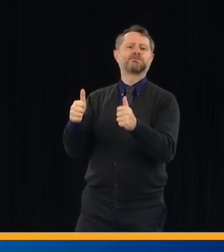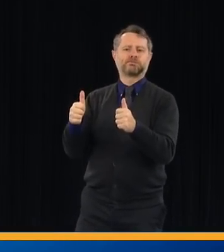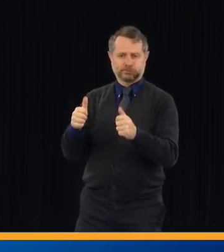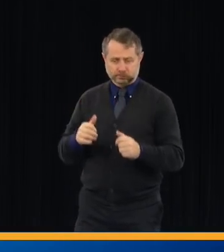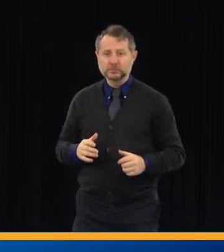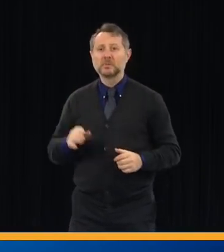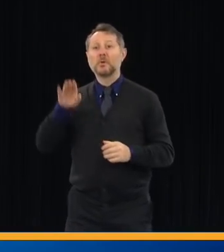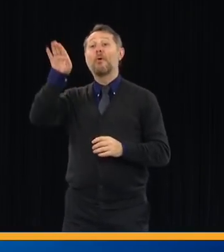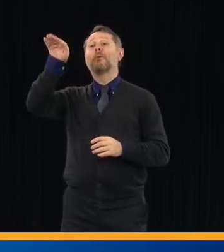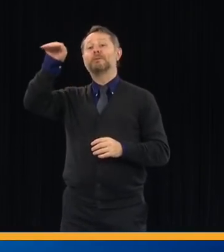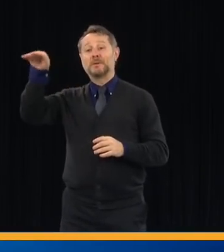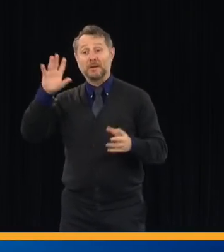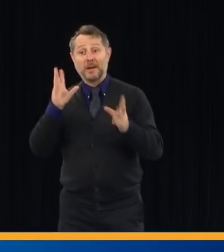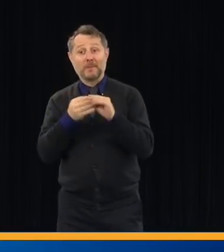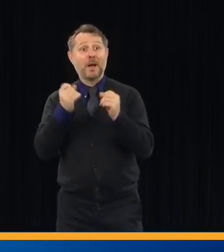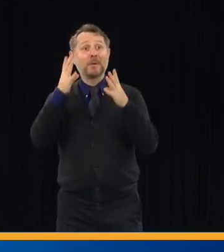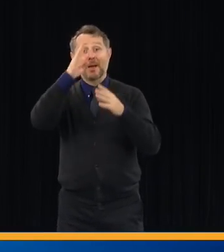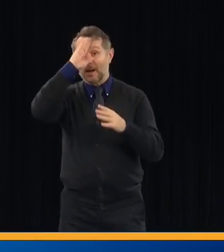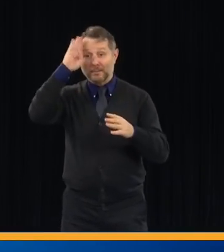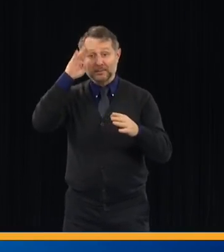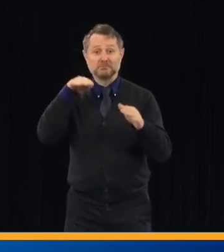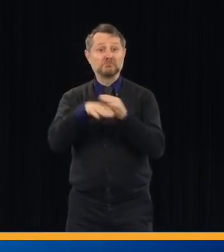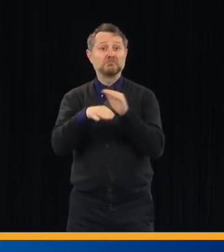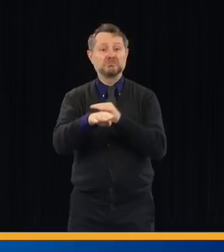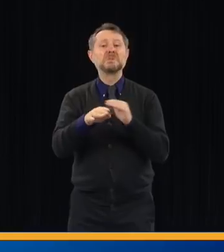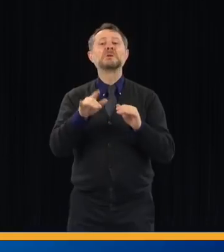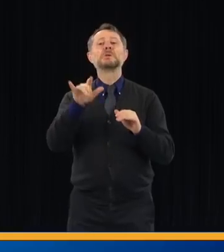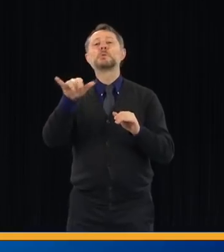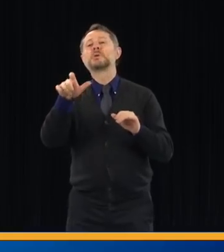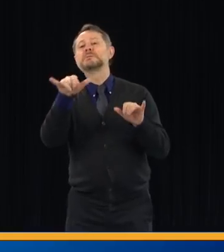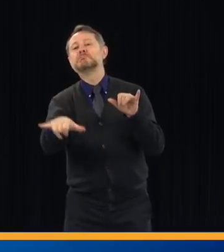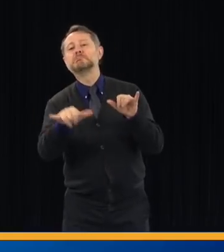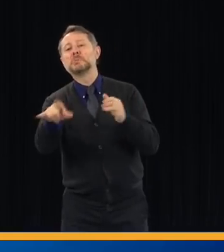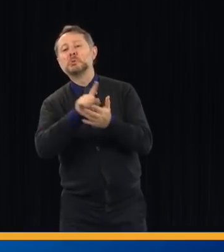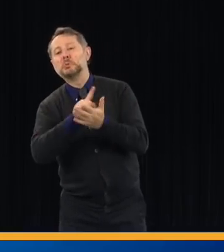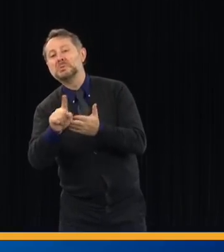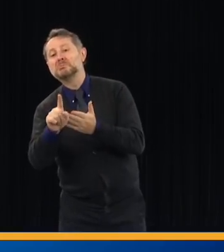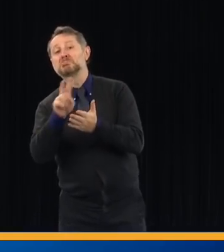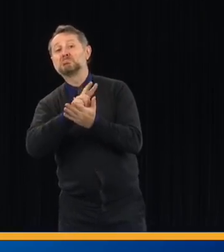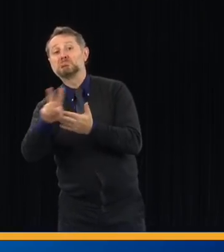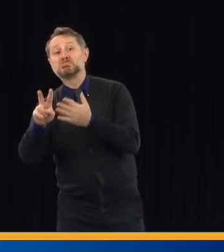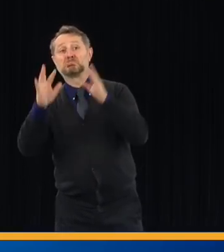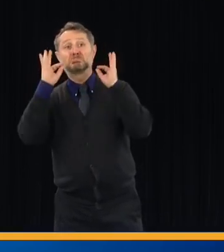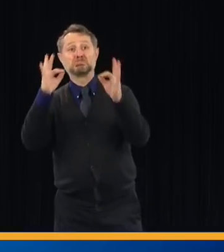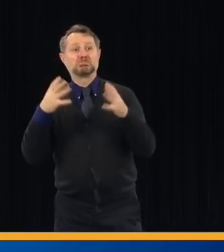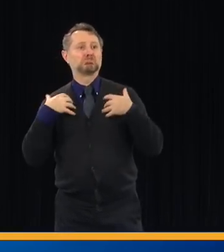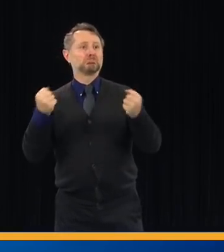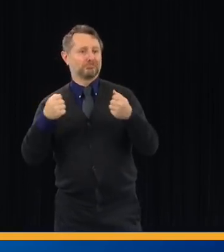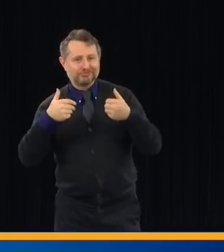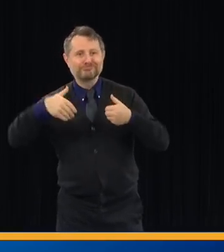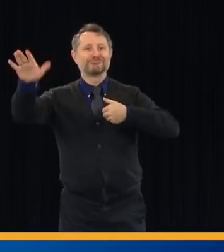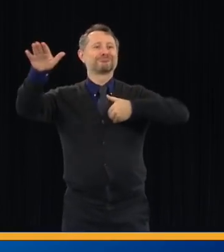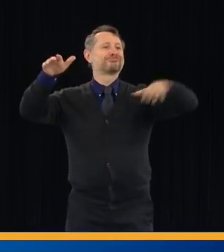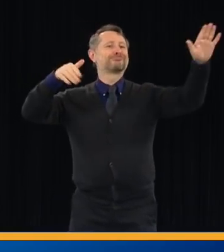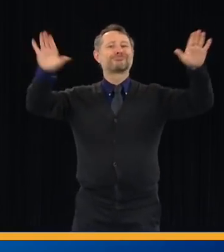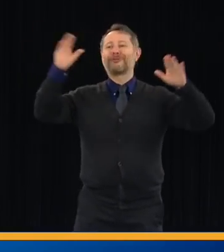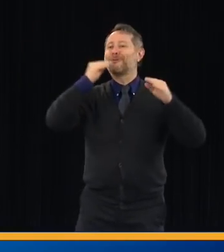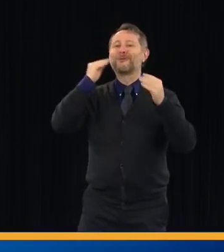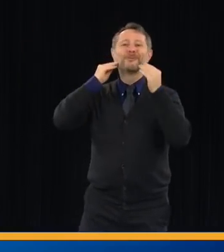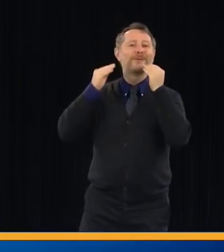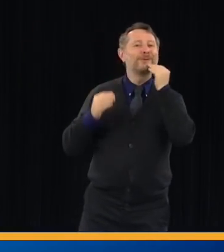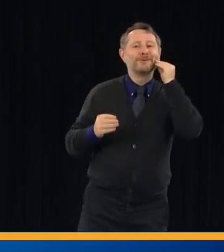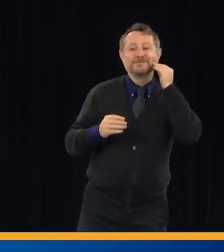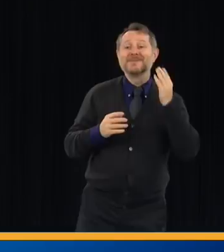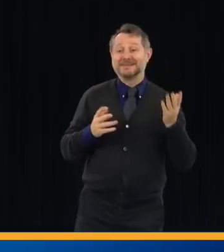stay for a week, two weeks, they get discharged. That's why the discharges are a function